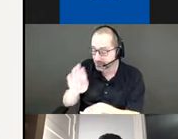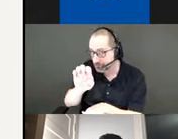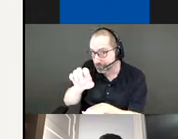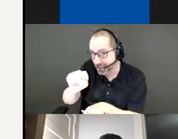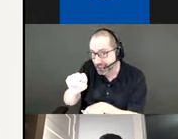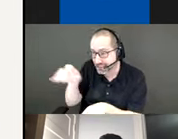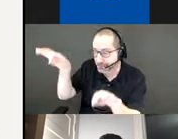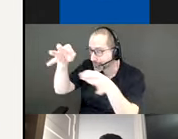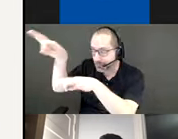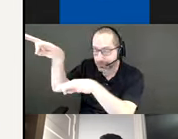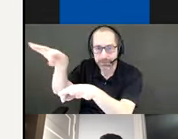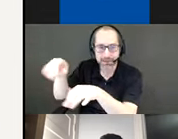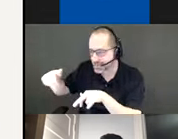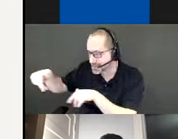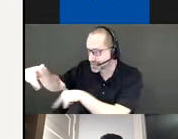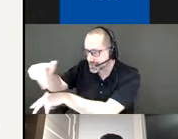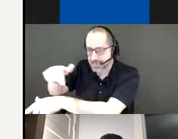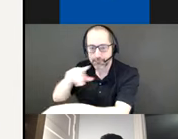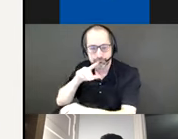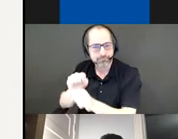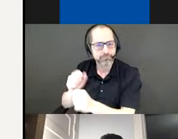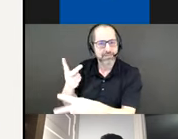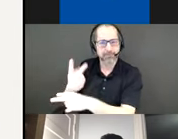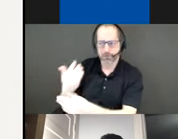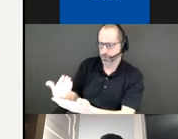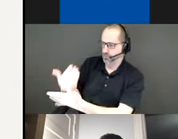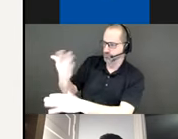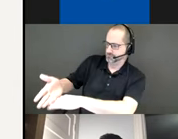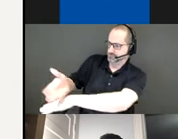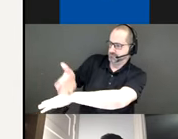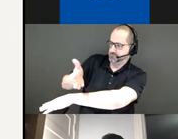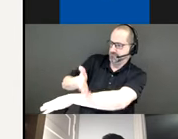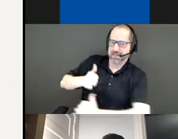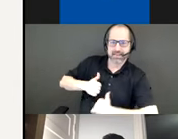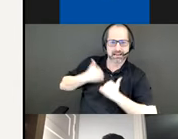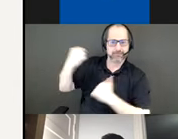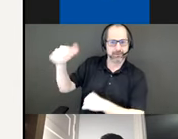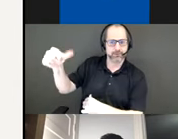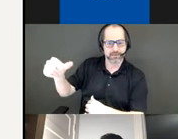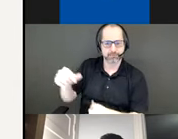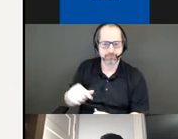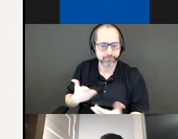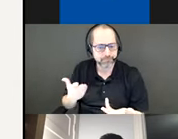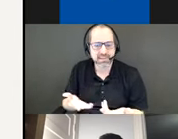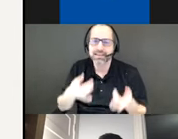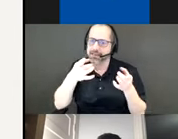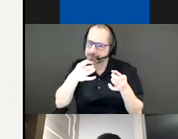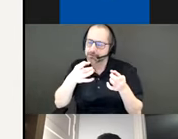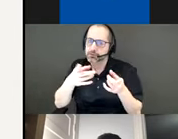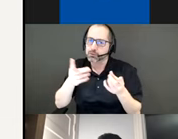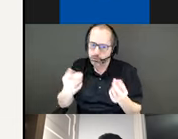rewilding regenerating and improving the local conditions. This would happen over a series of different steps.